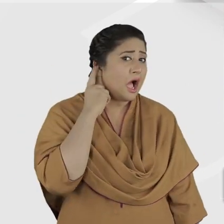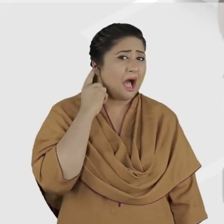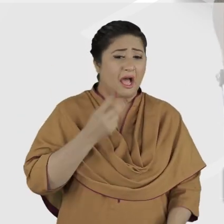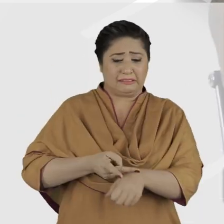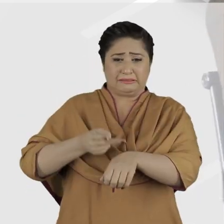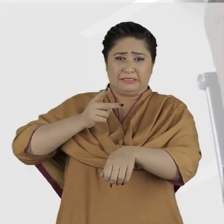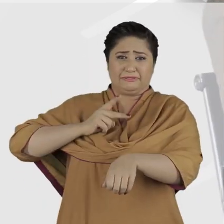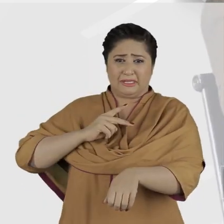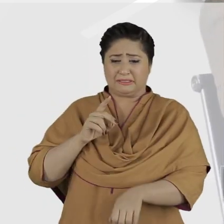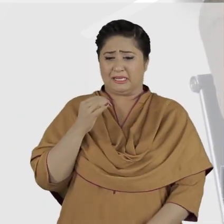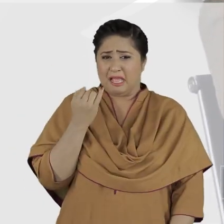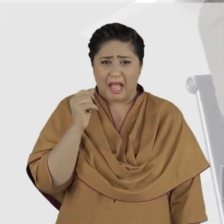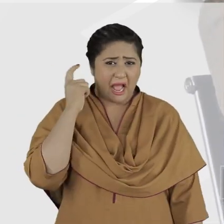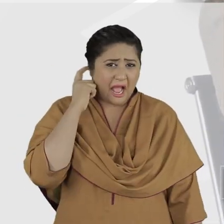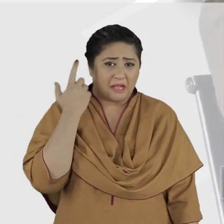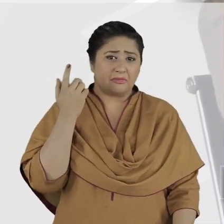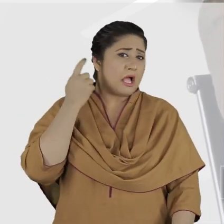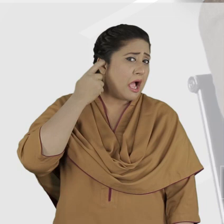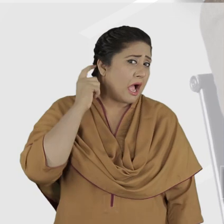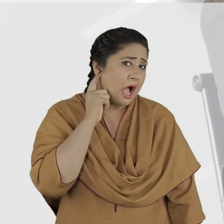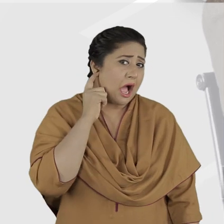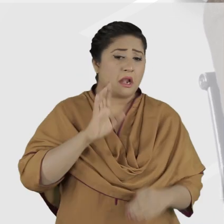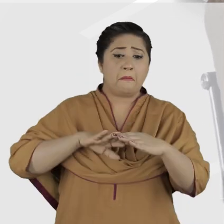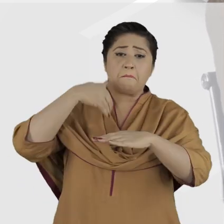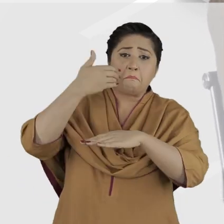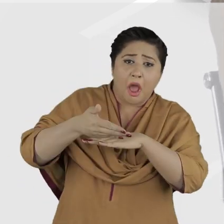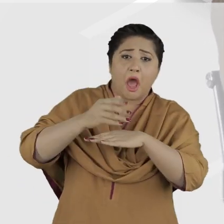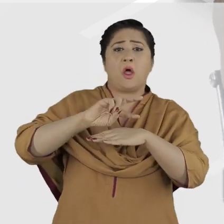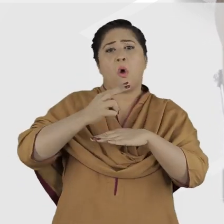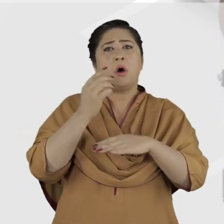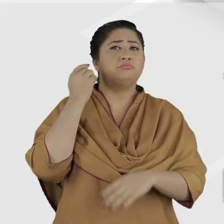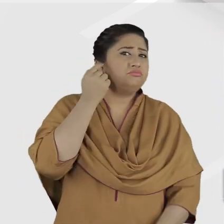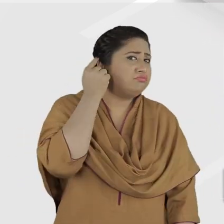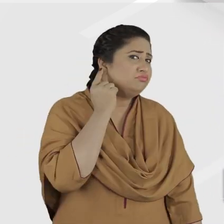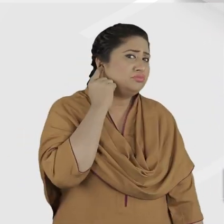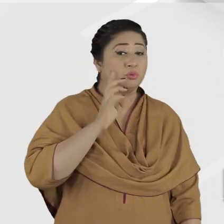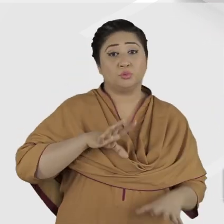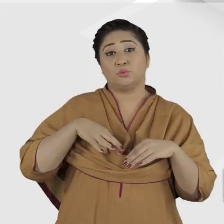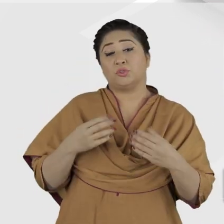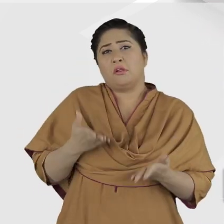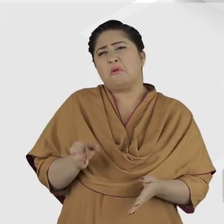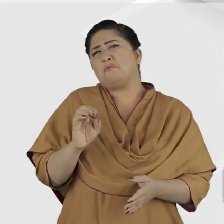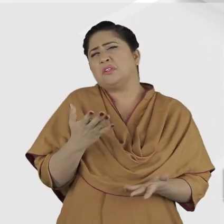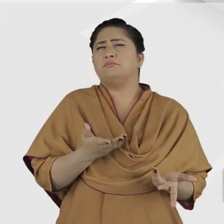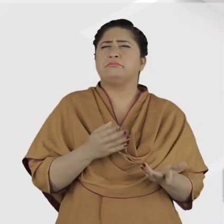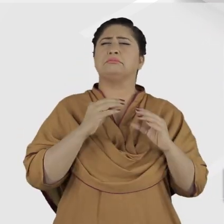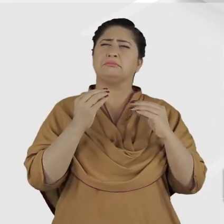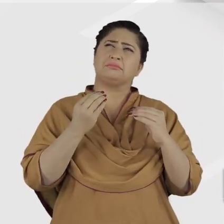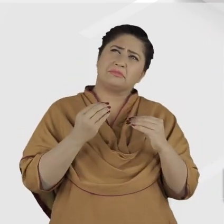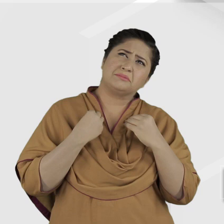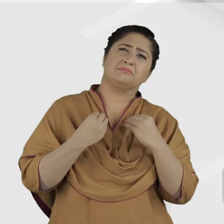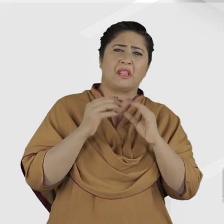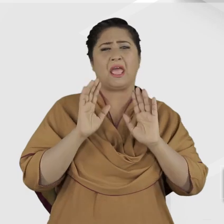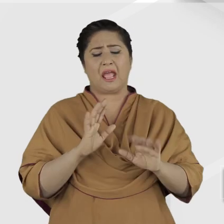such as ear infections or an obstruction in the outer or middle ear. And this type of hearing loss can